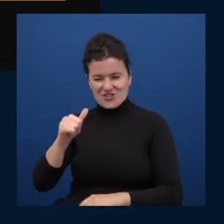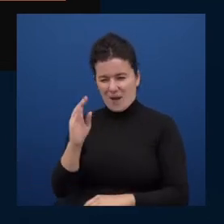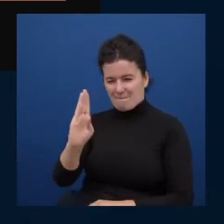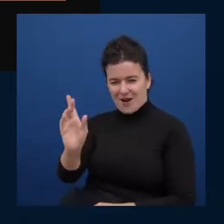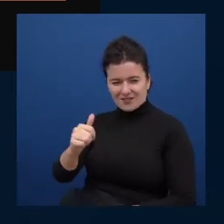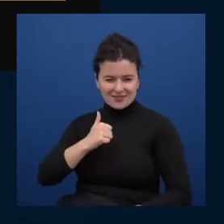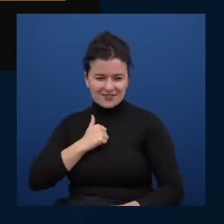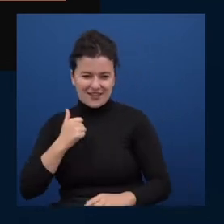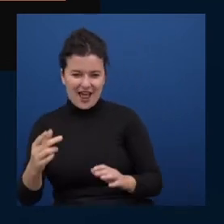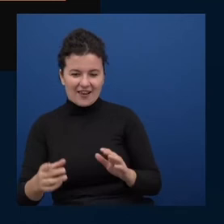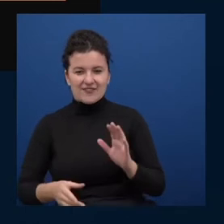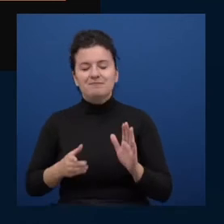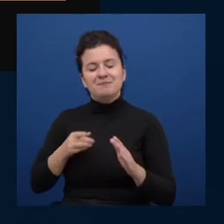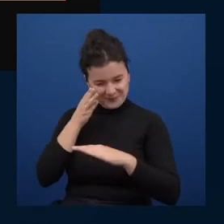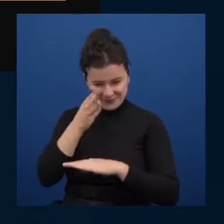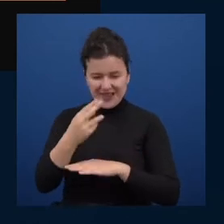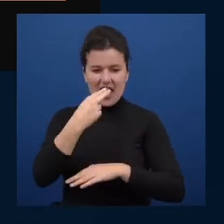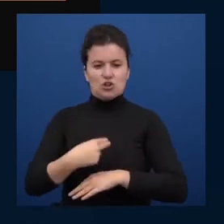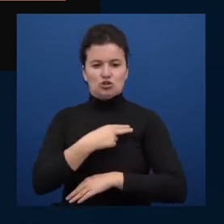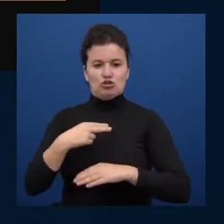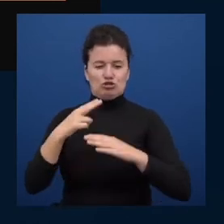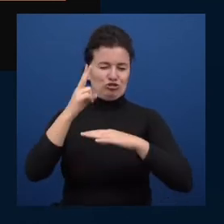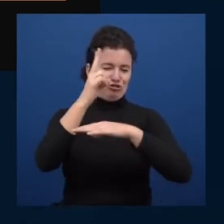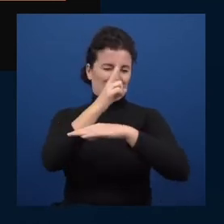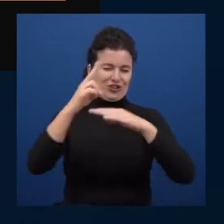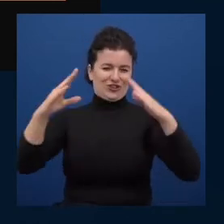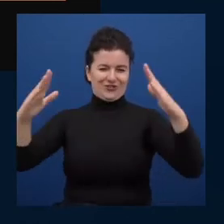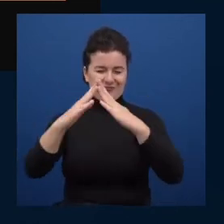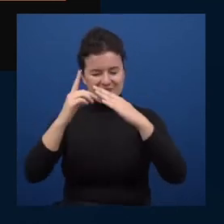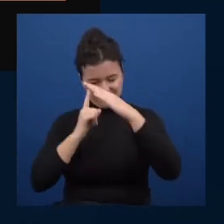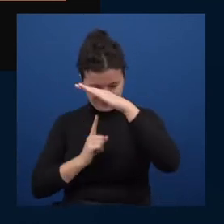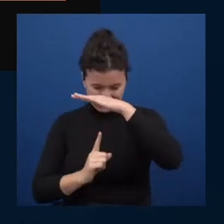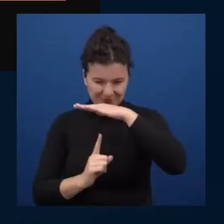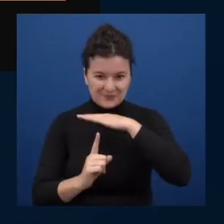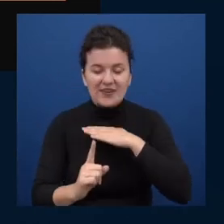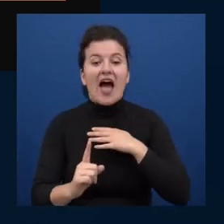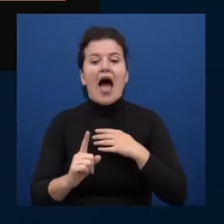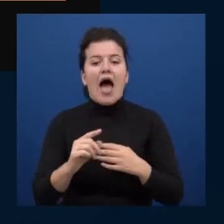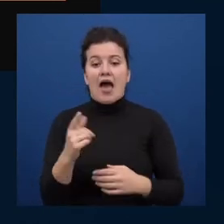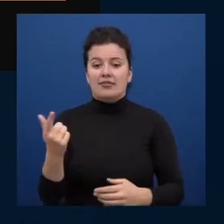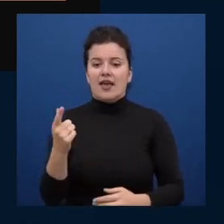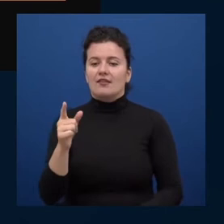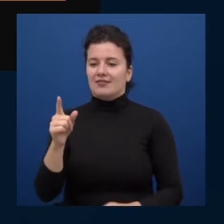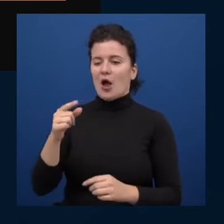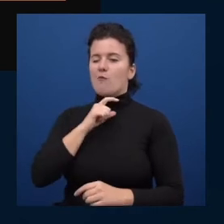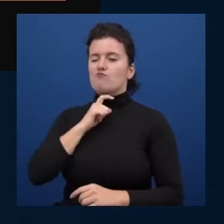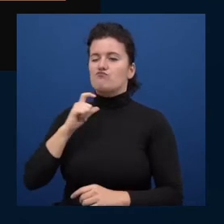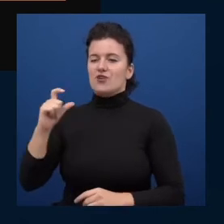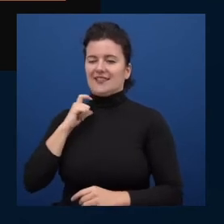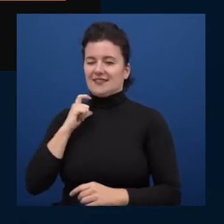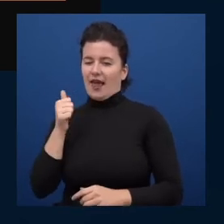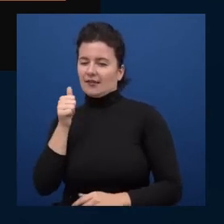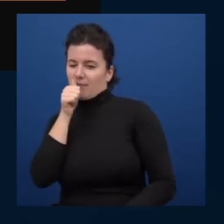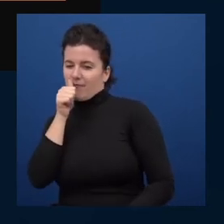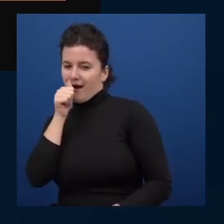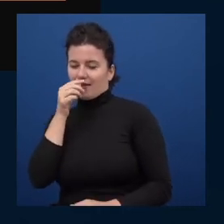communion at a catholic church and then the the priest was like a spy and he'd be like ah the body of christ and then